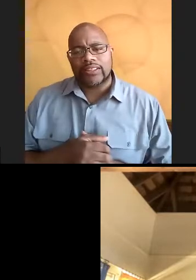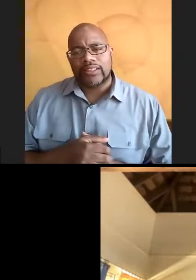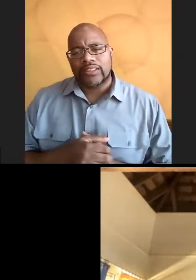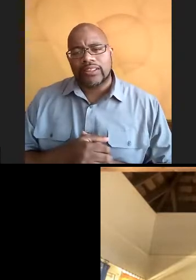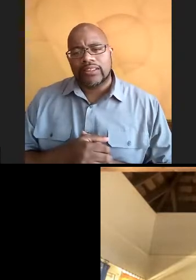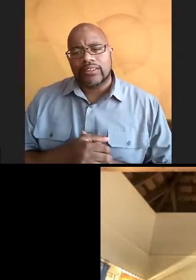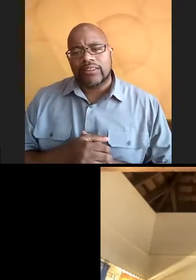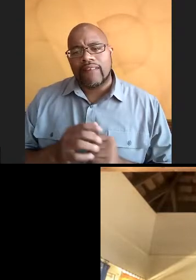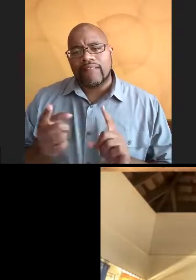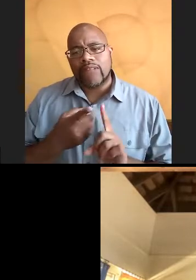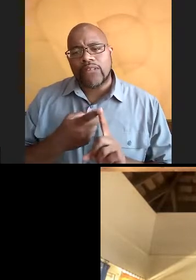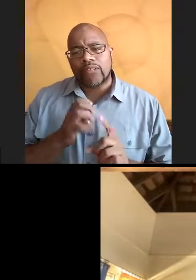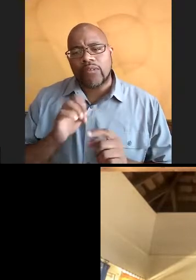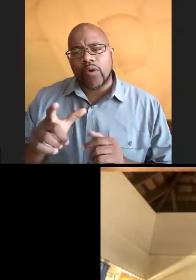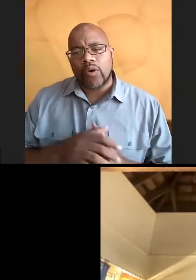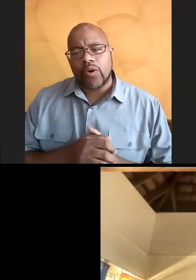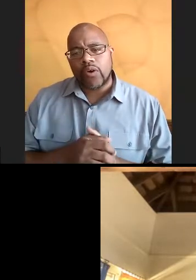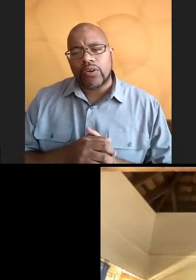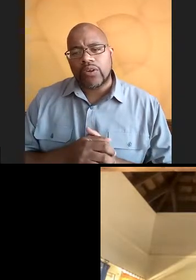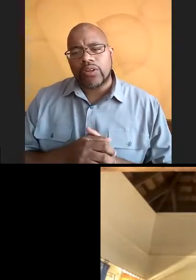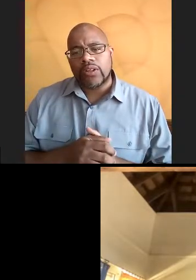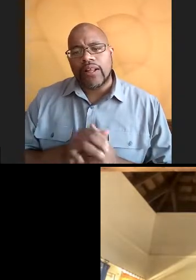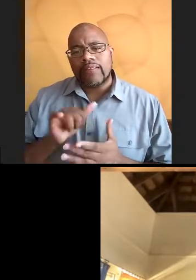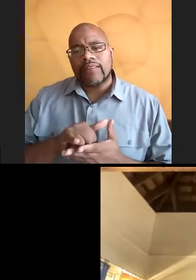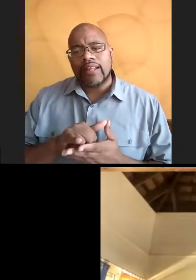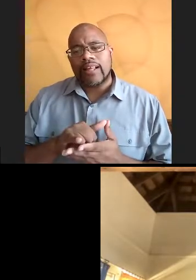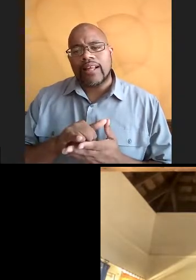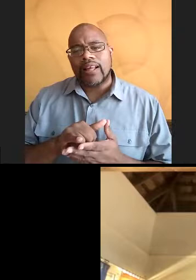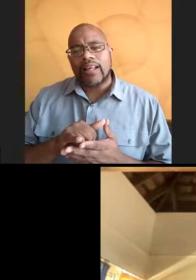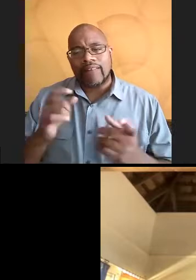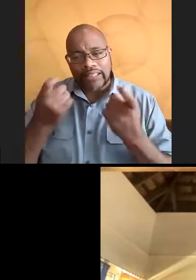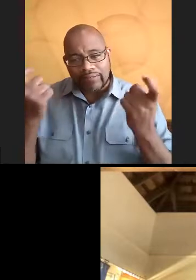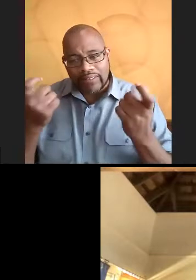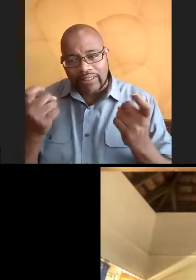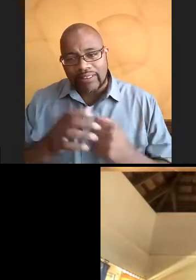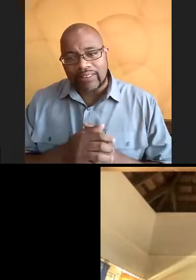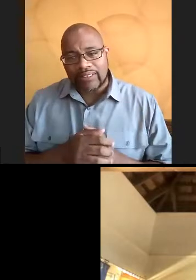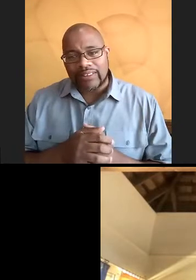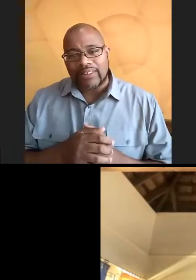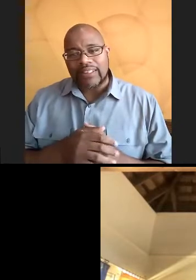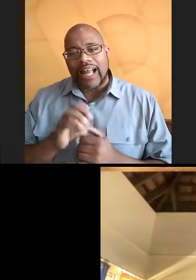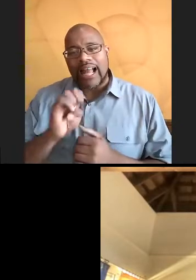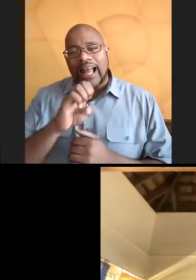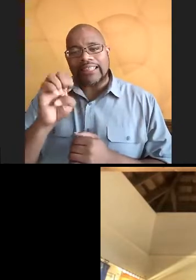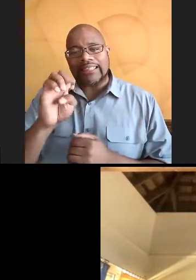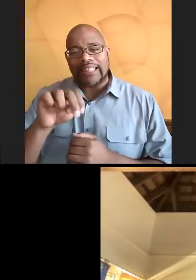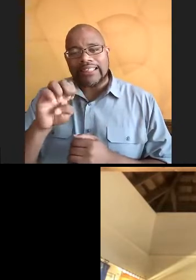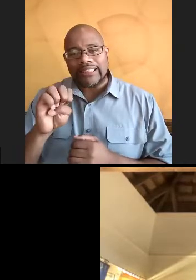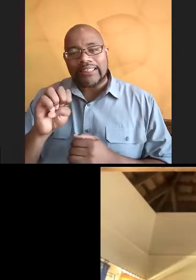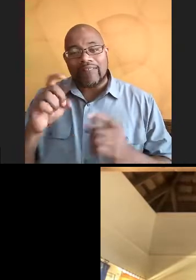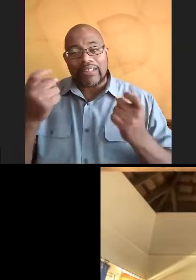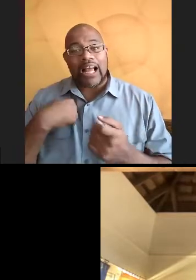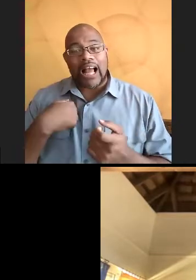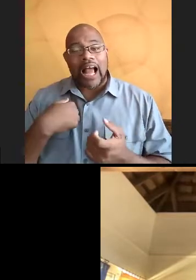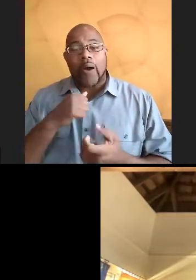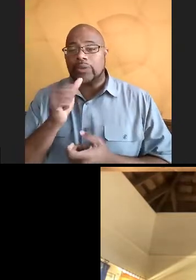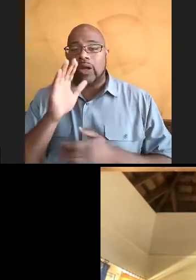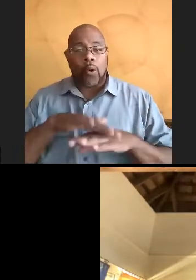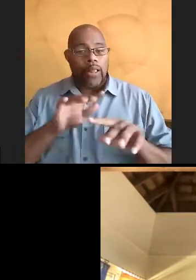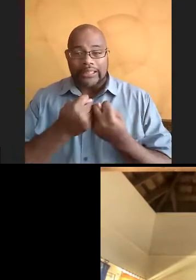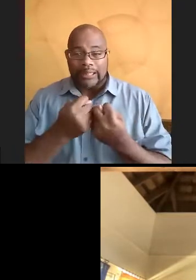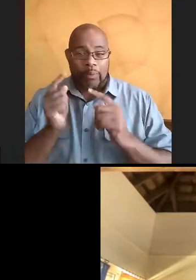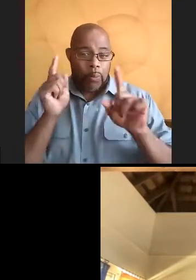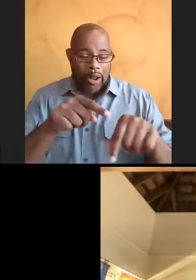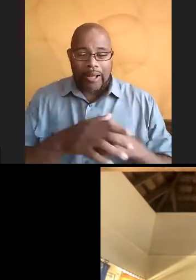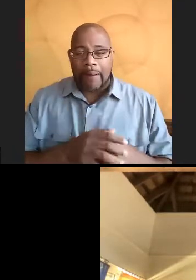First and foremost, we were at Essence Fest, right? It's like the Mecca for Black women. I, unfortunately, was not on the team that went,